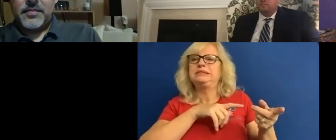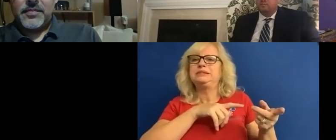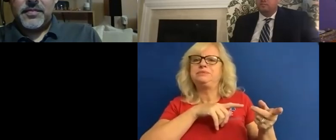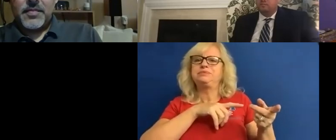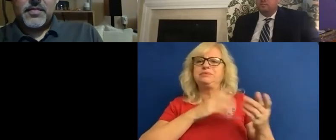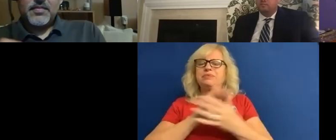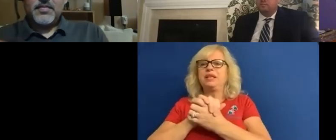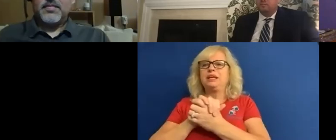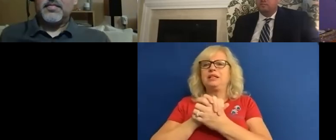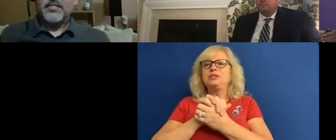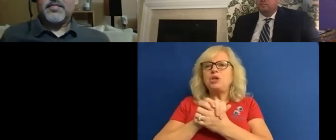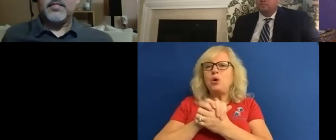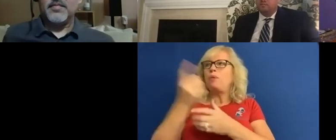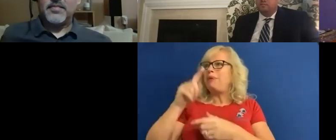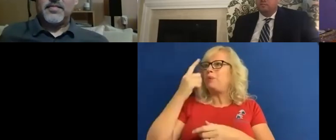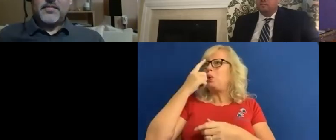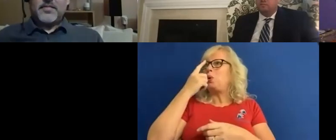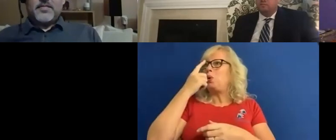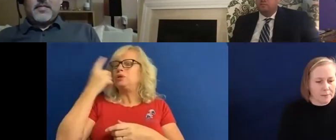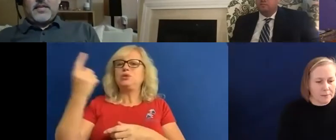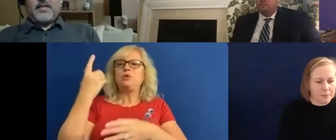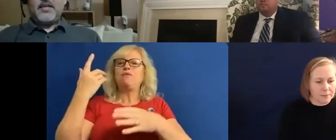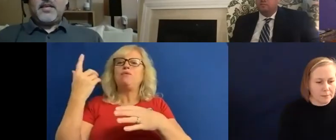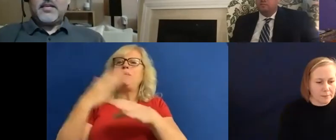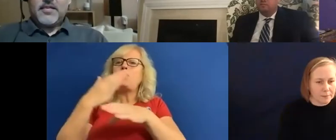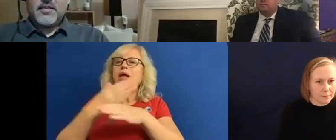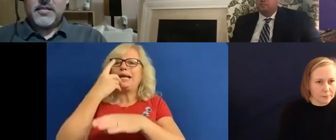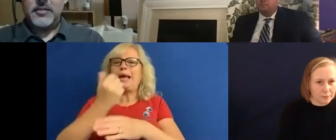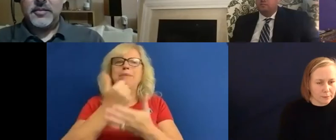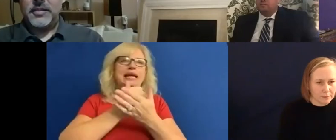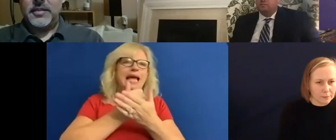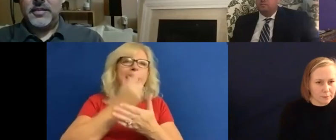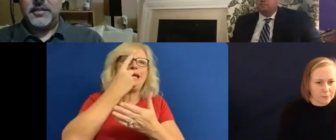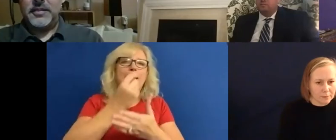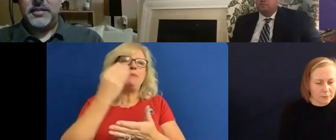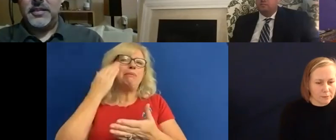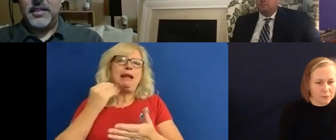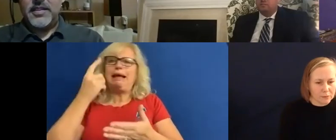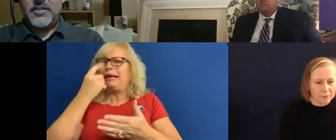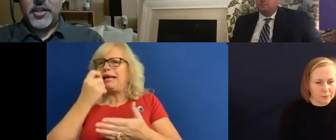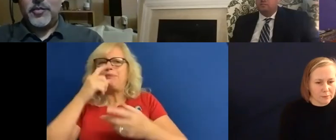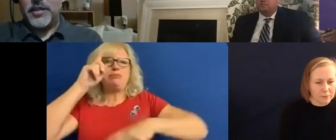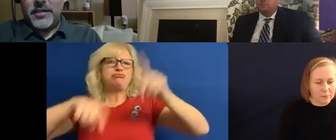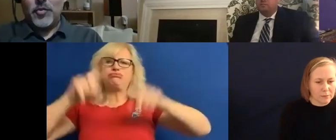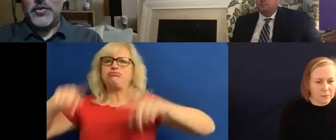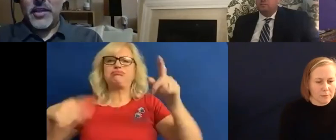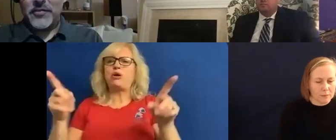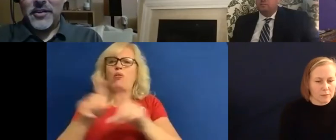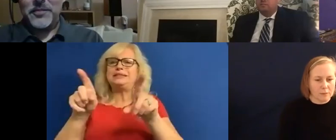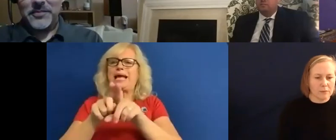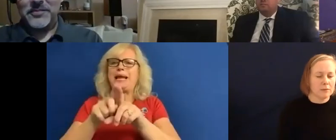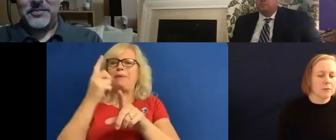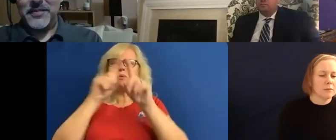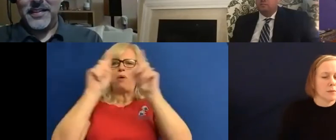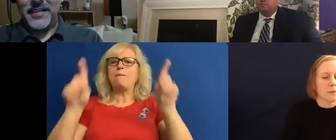color, they can be disabled, they can be gay, you know, we can't we're people shaped we're not box shaped. So we're almost out of